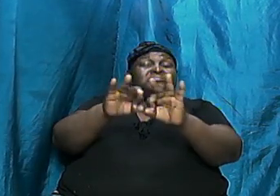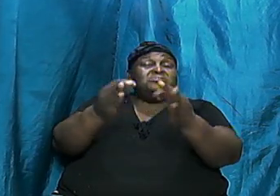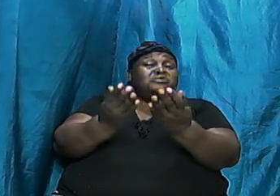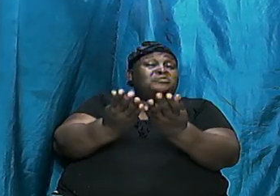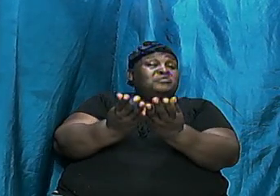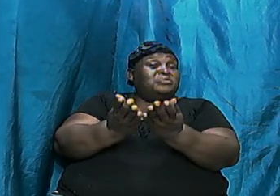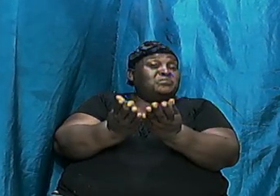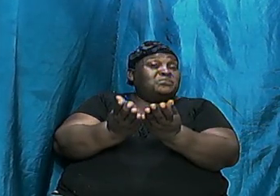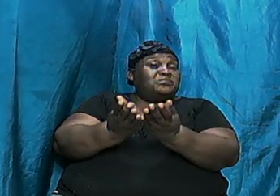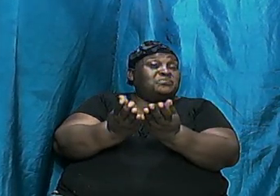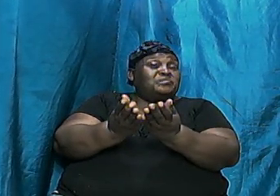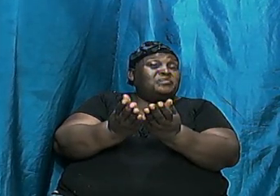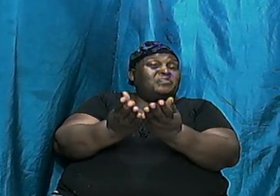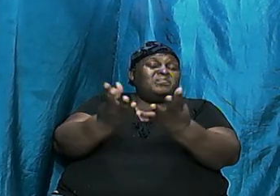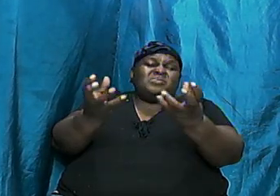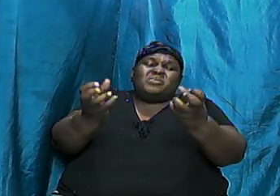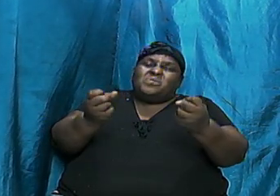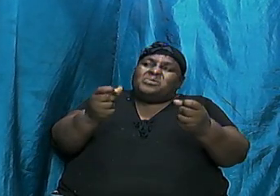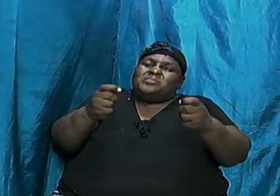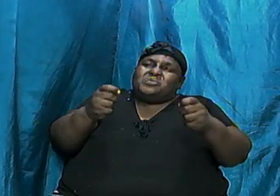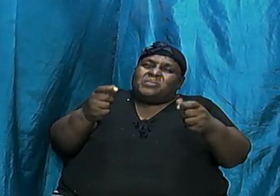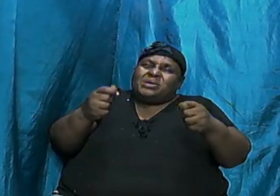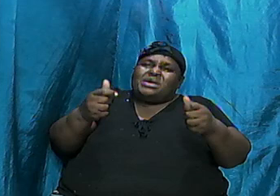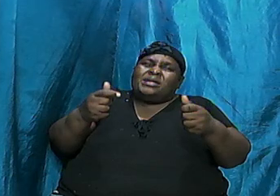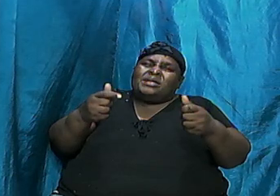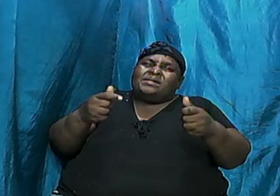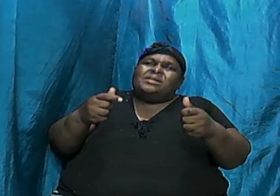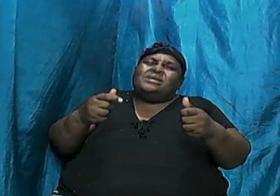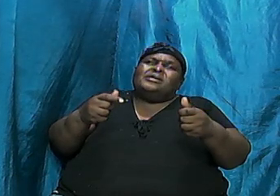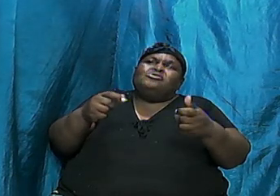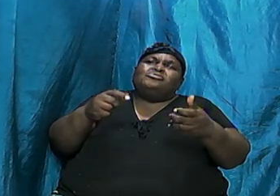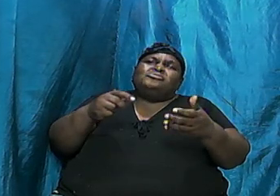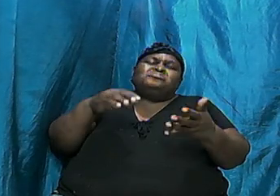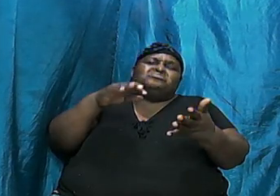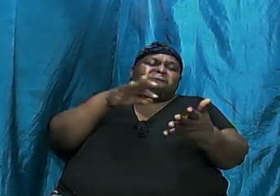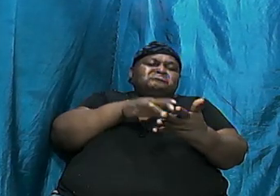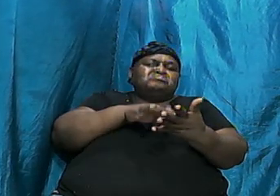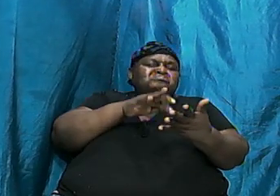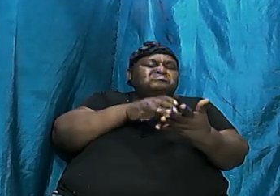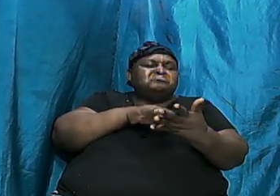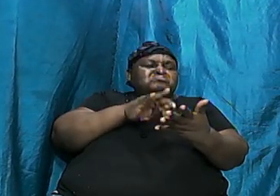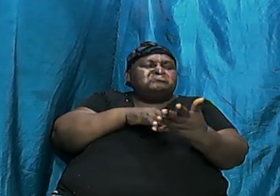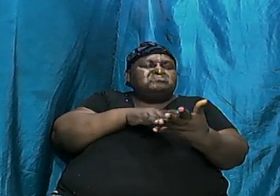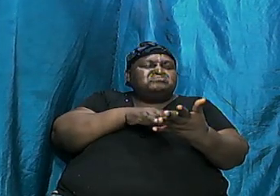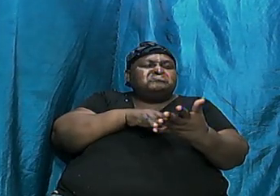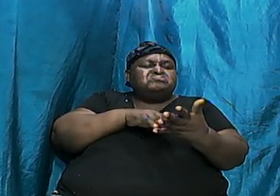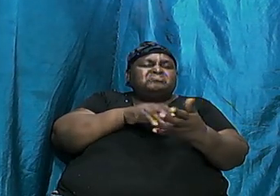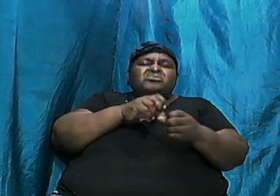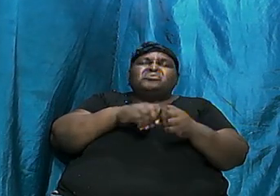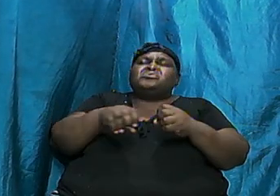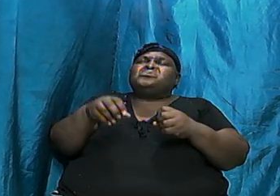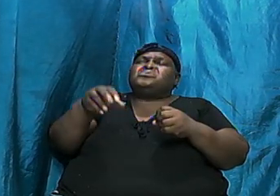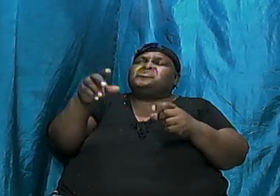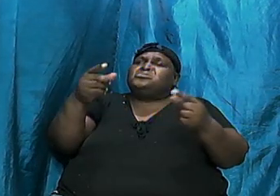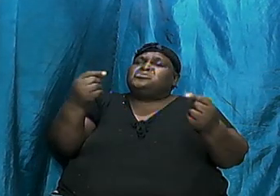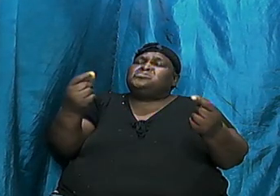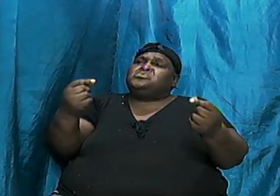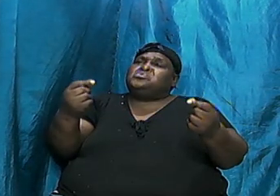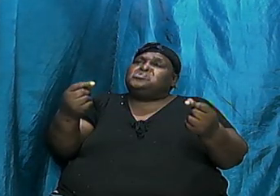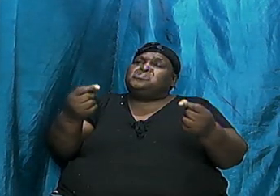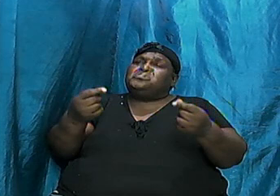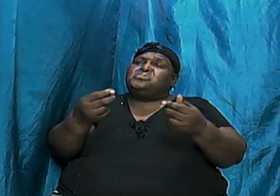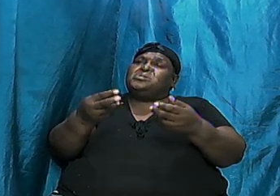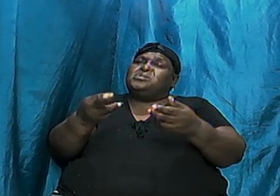we want to quickly jump in so that we can do a brief review and